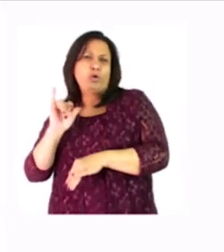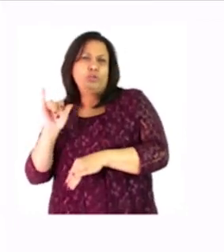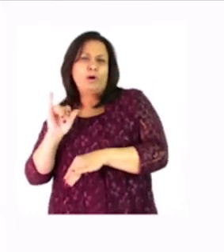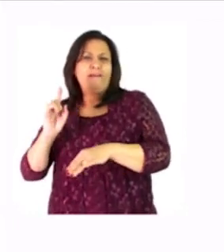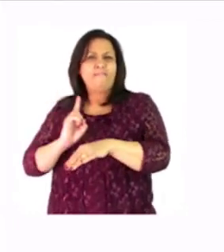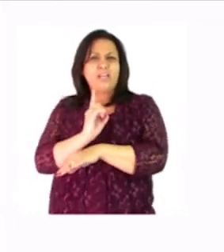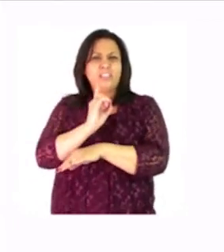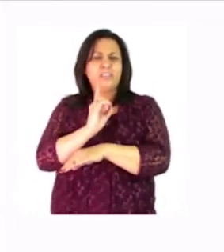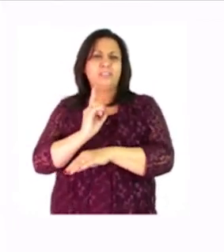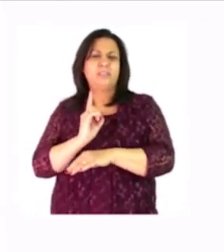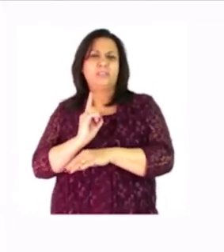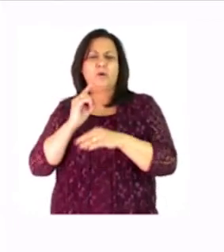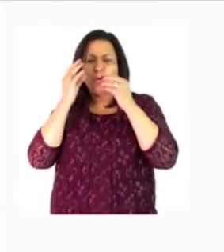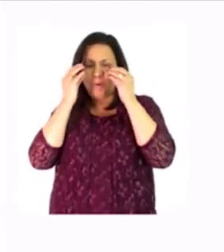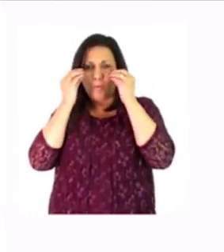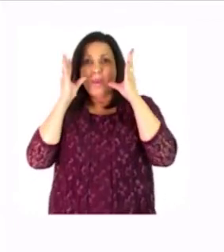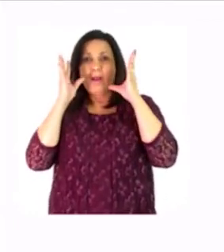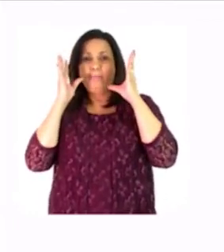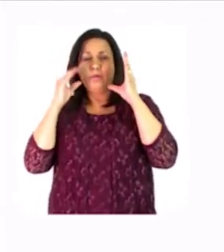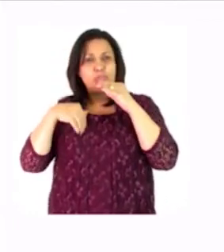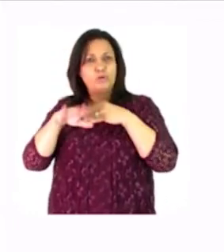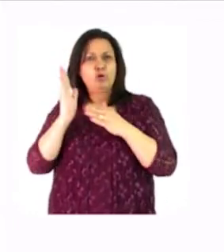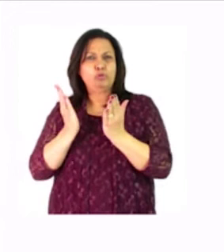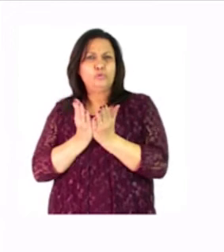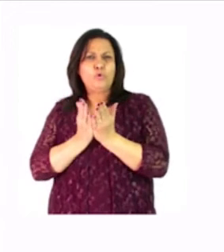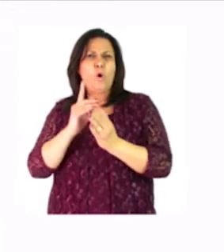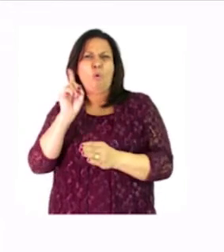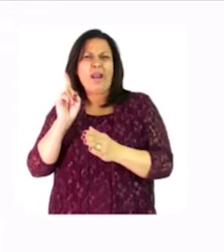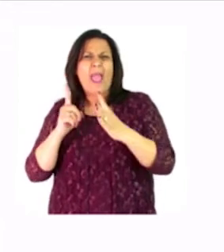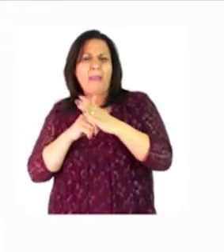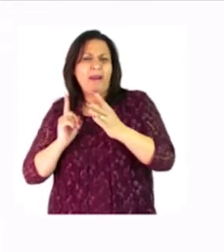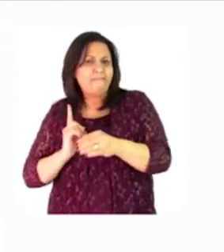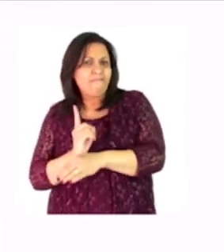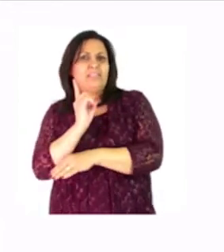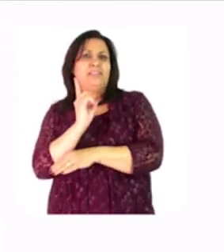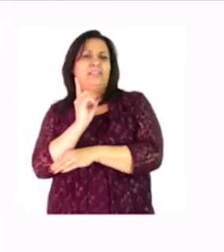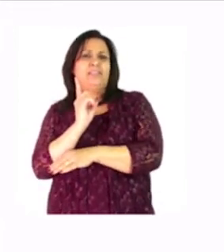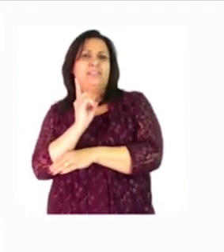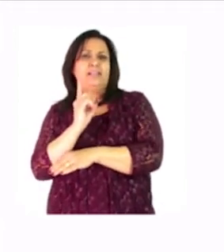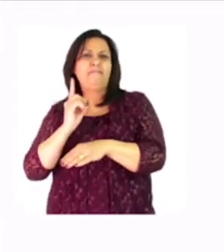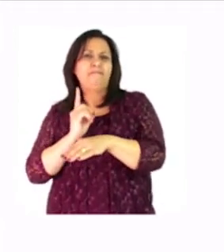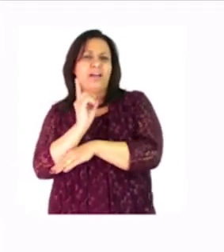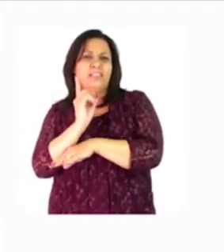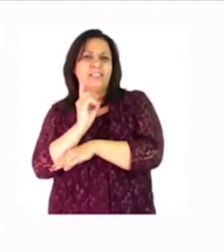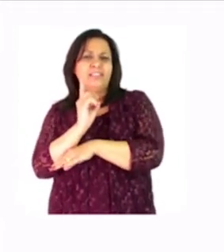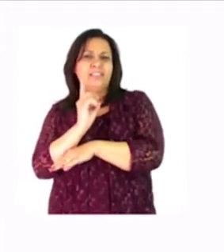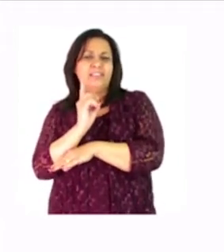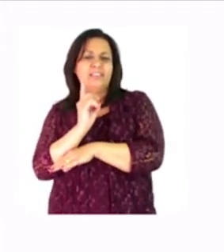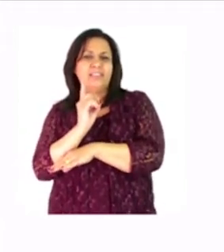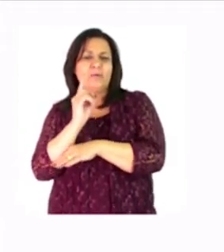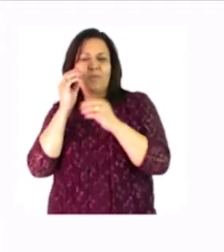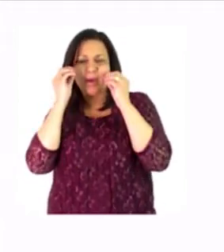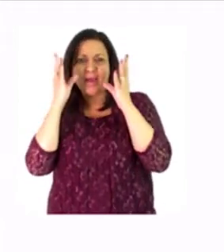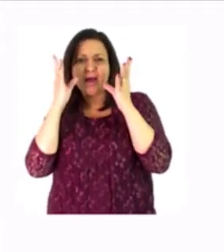up to go to school what happens first first when you wake up